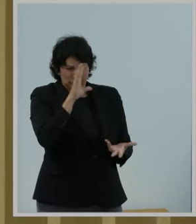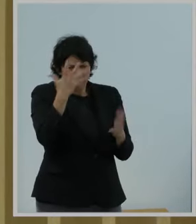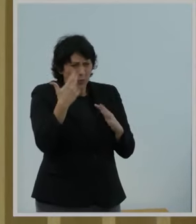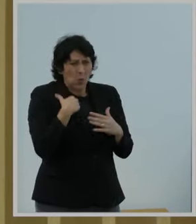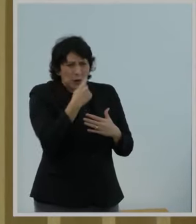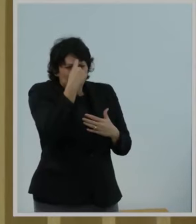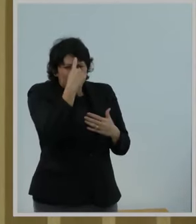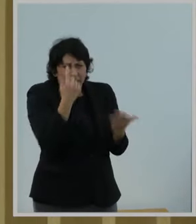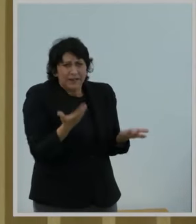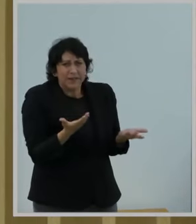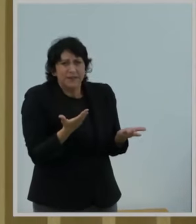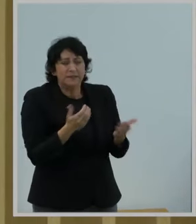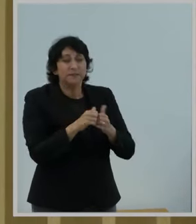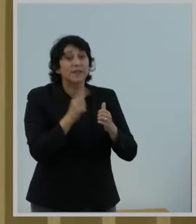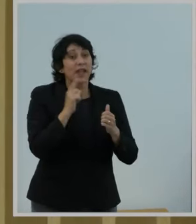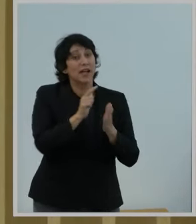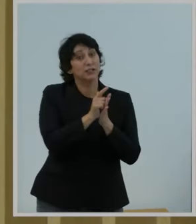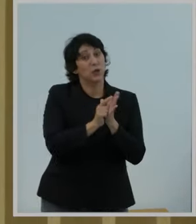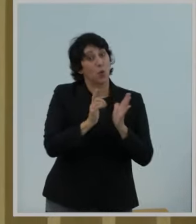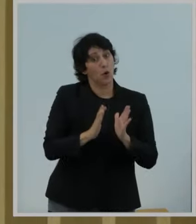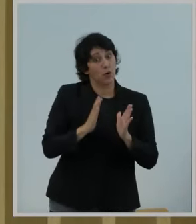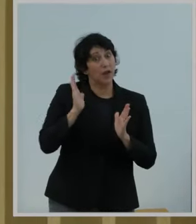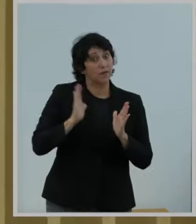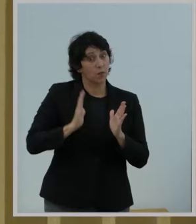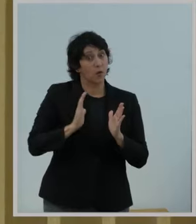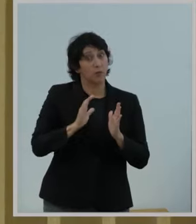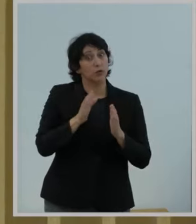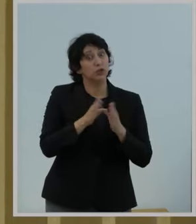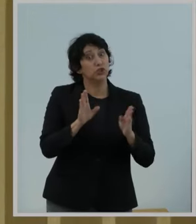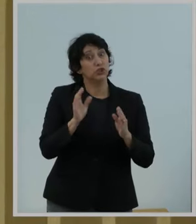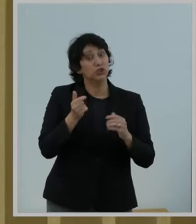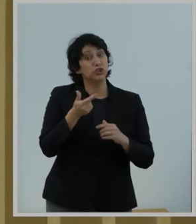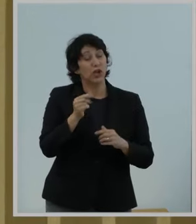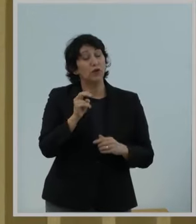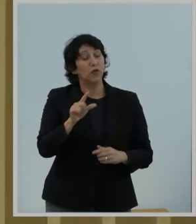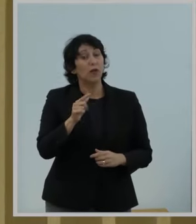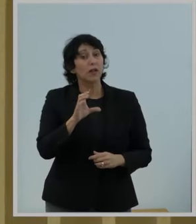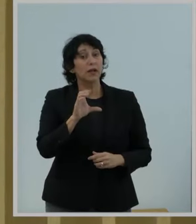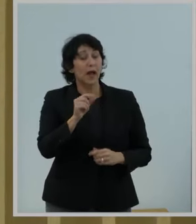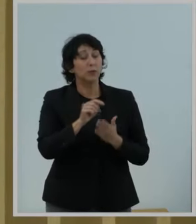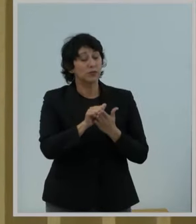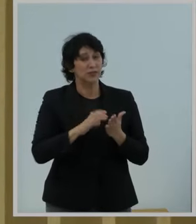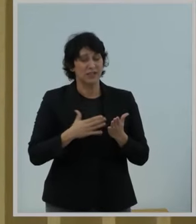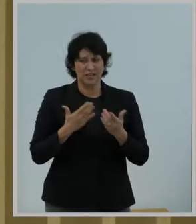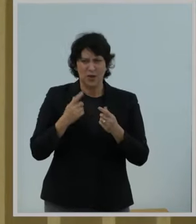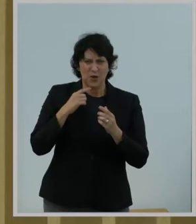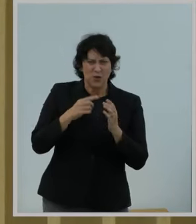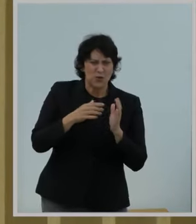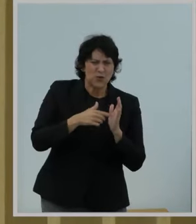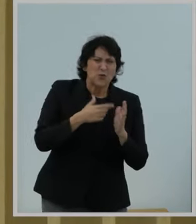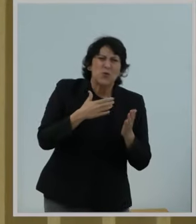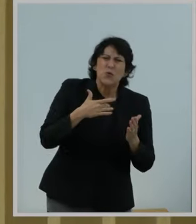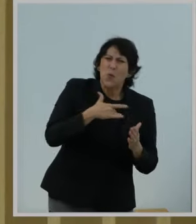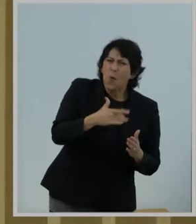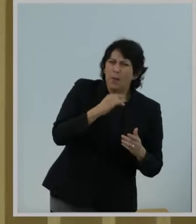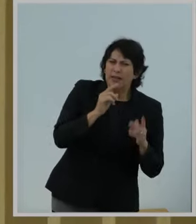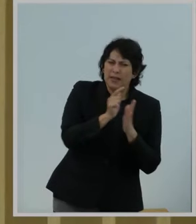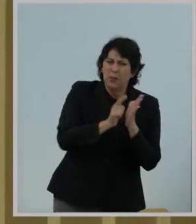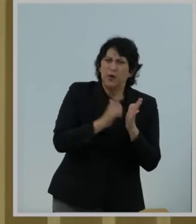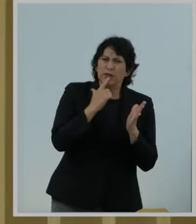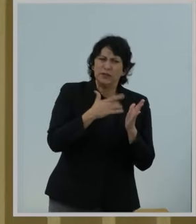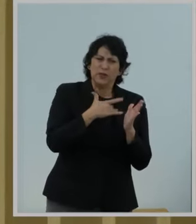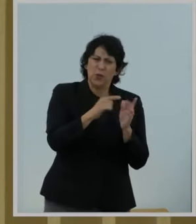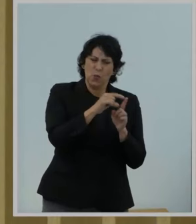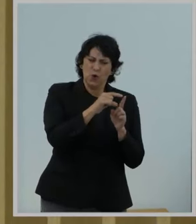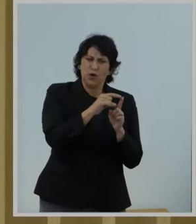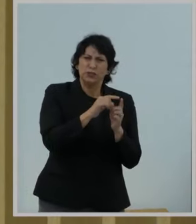As a lawyer and a former general counsel myself, it's rare that lawyers use such definitive words. It's always, you can argue this, you can argue that, but their